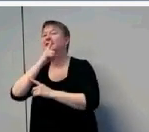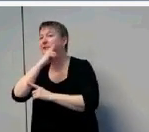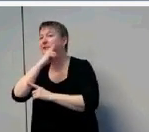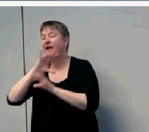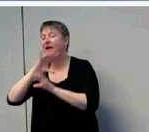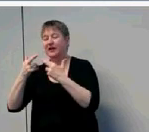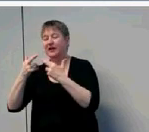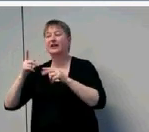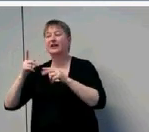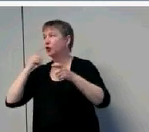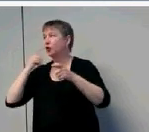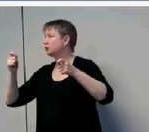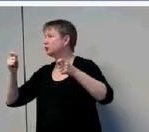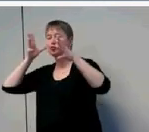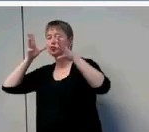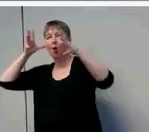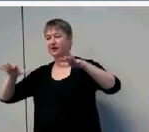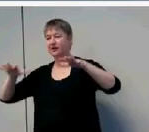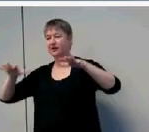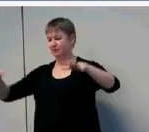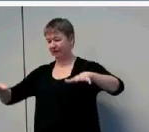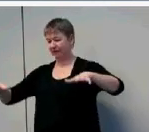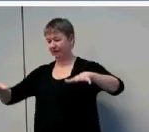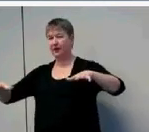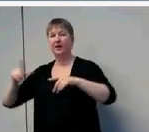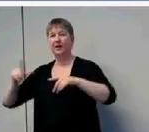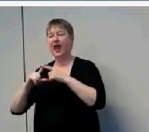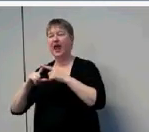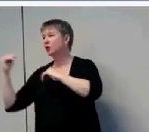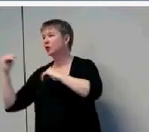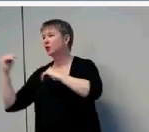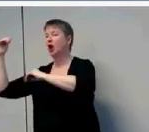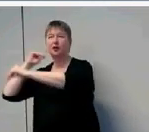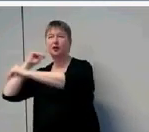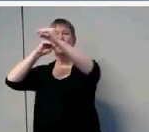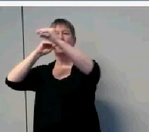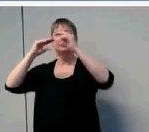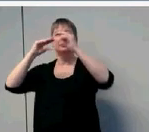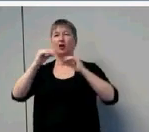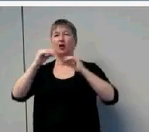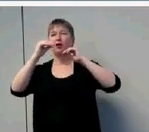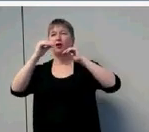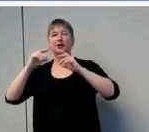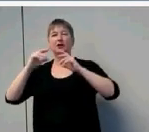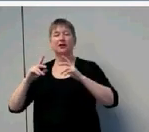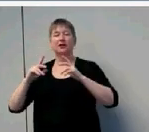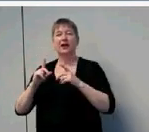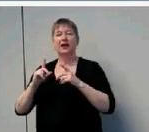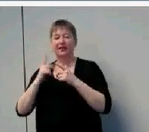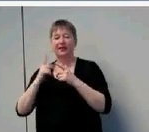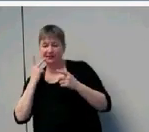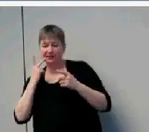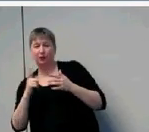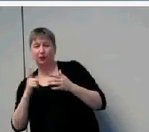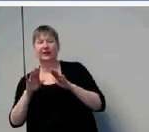reverberation and have multi-talker conversations going on in here and monitoring children's outcomes. I think